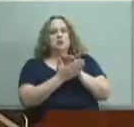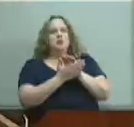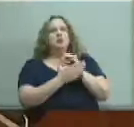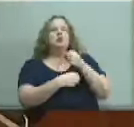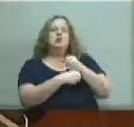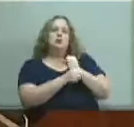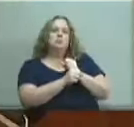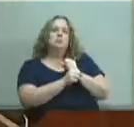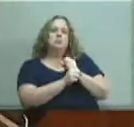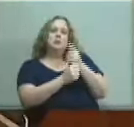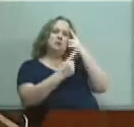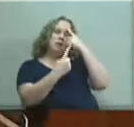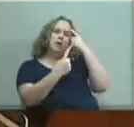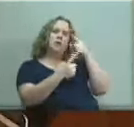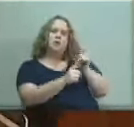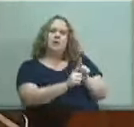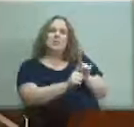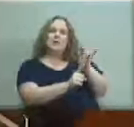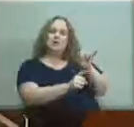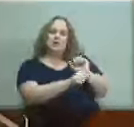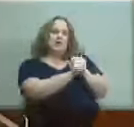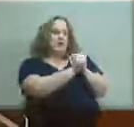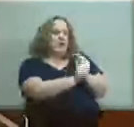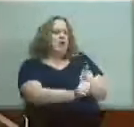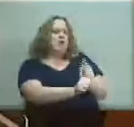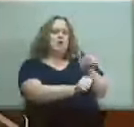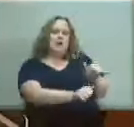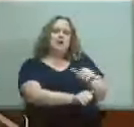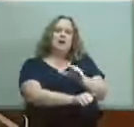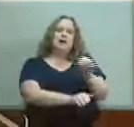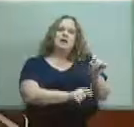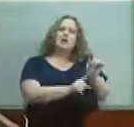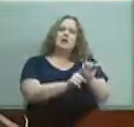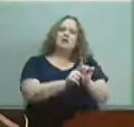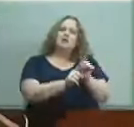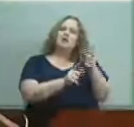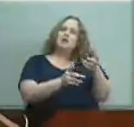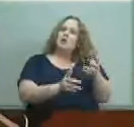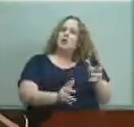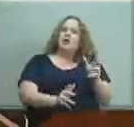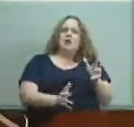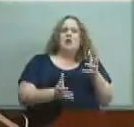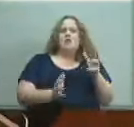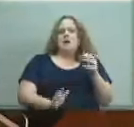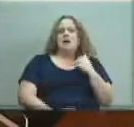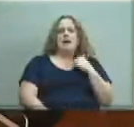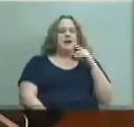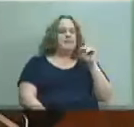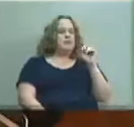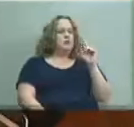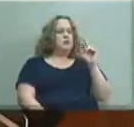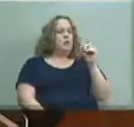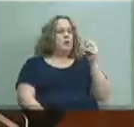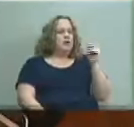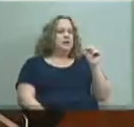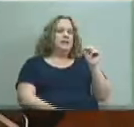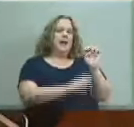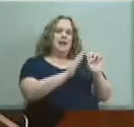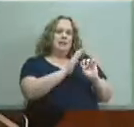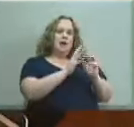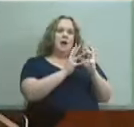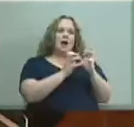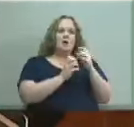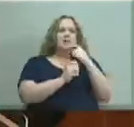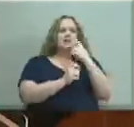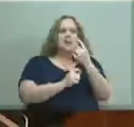original agreement next as mr. Imhoff said you already have a Norton Elementary just down the road I want to share